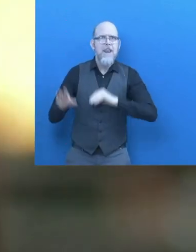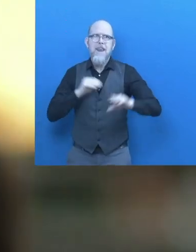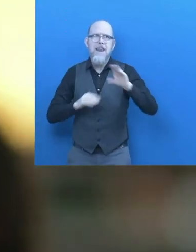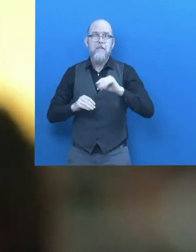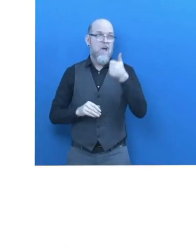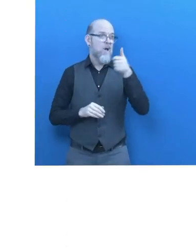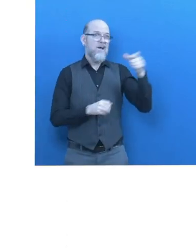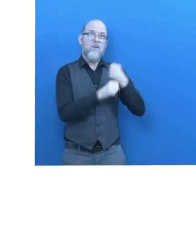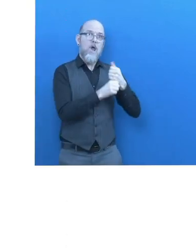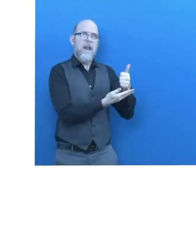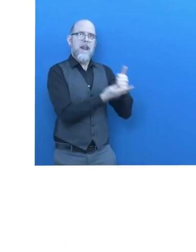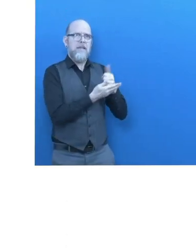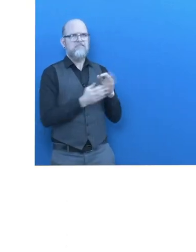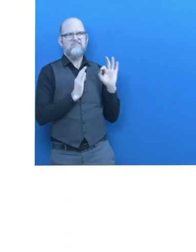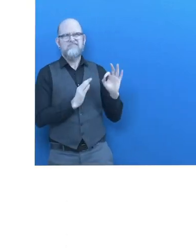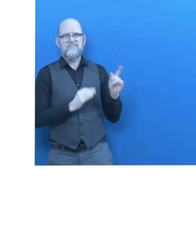that gave me here.